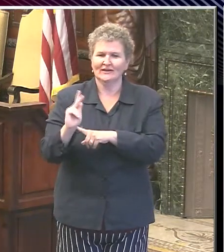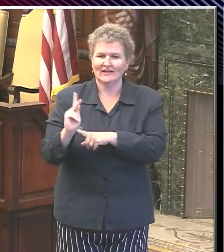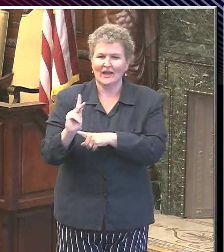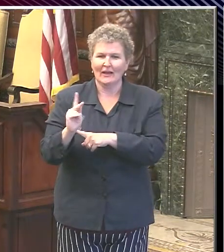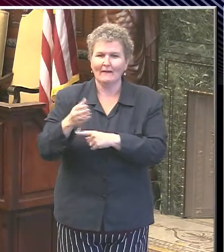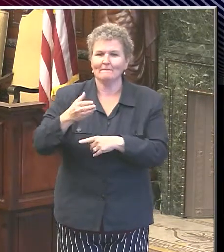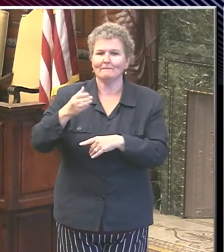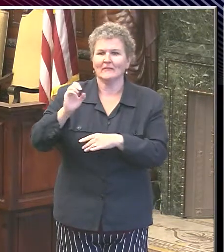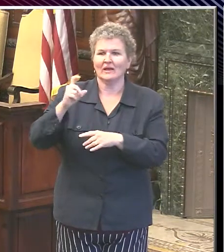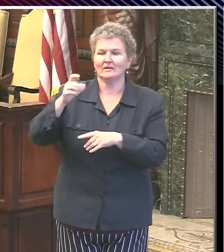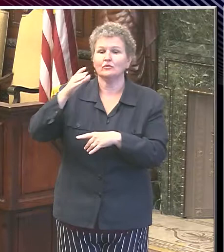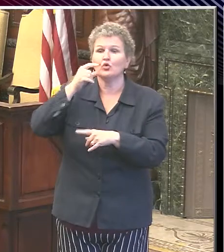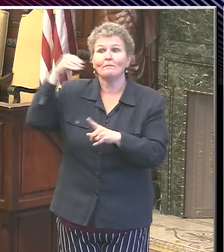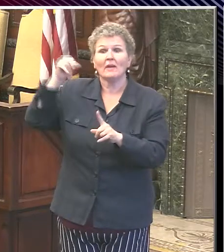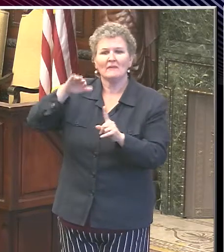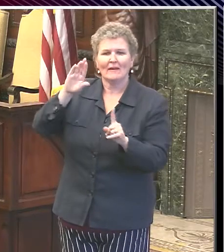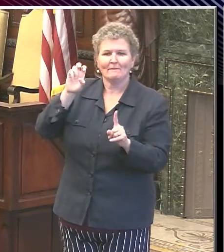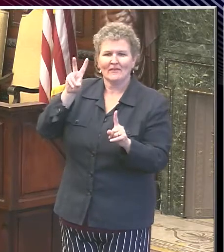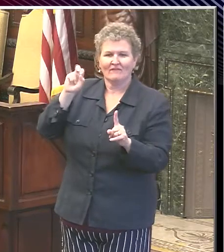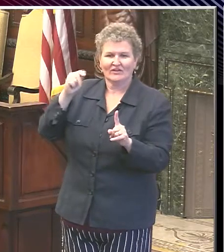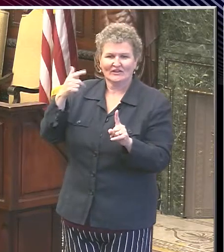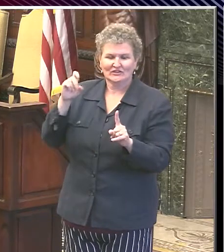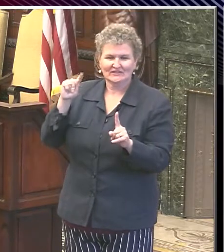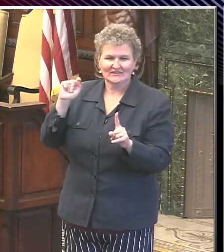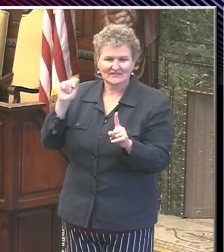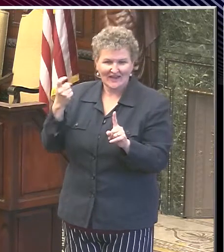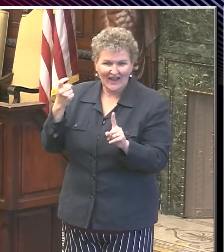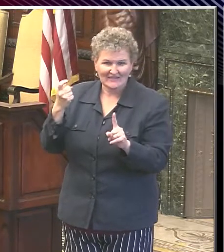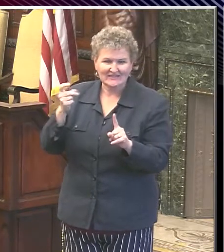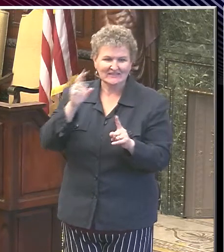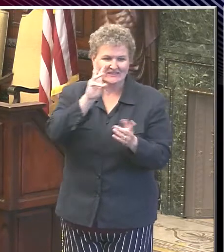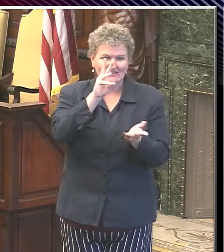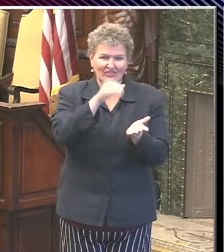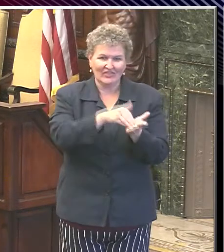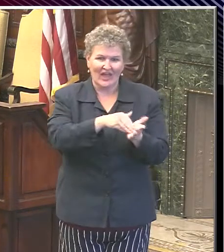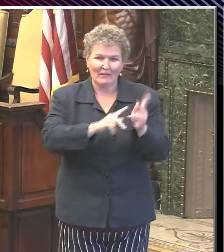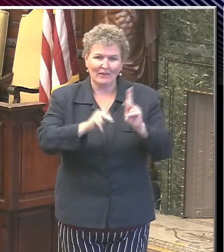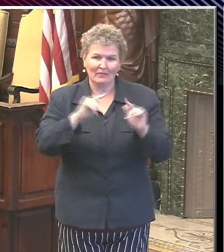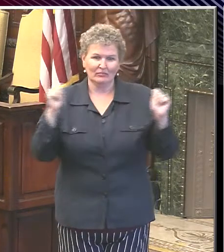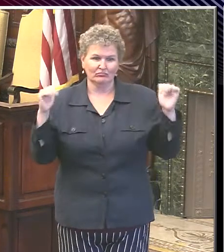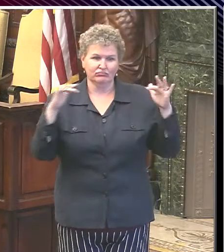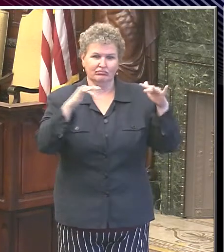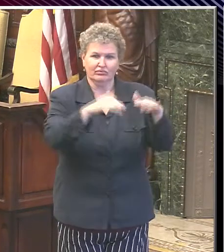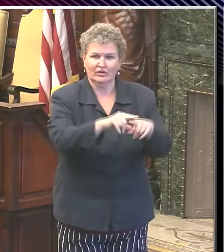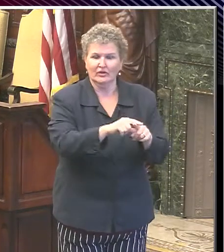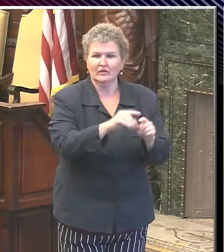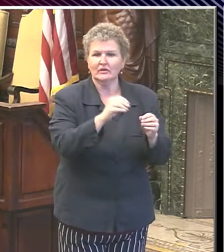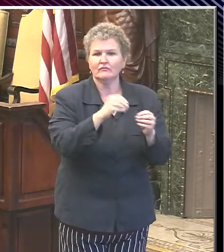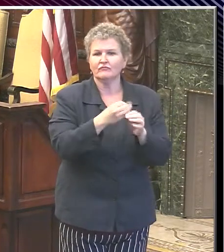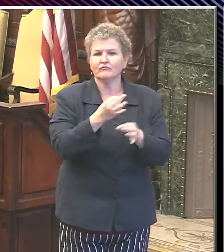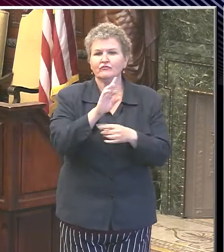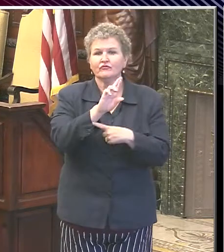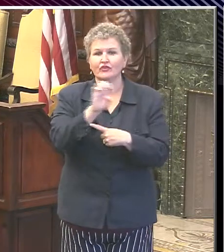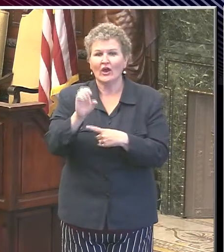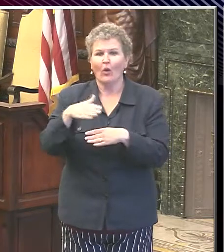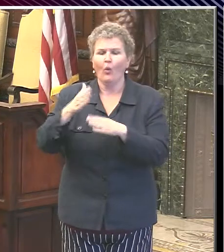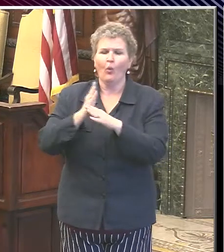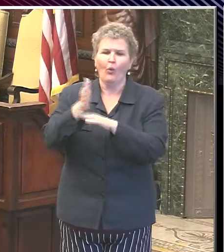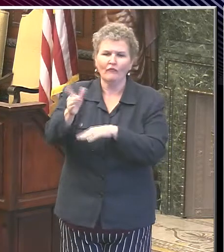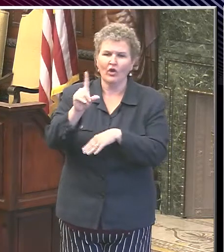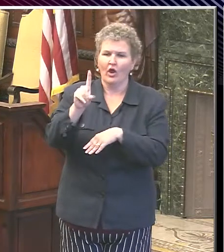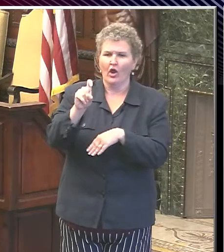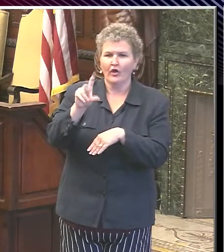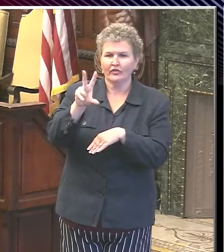has served over 6,000 children since 2017. This year, we are funding free Pre-K at over 130 locations